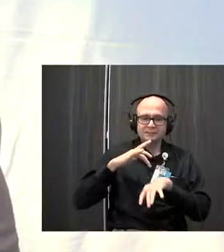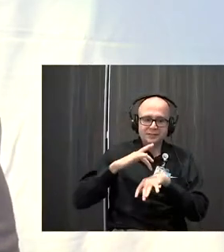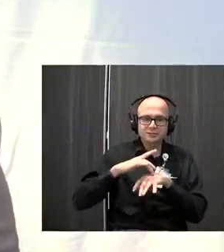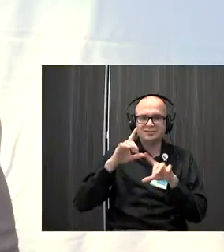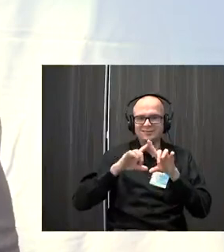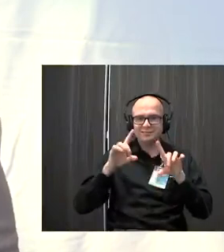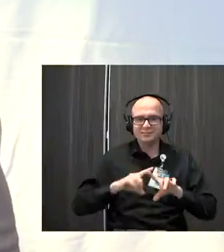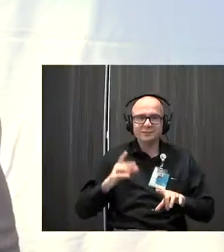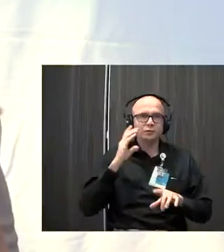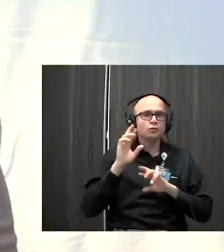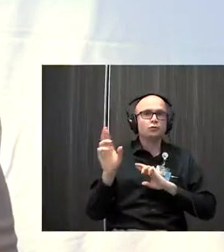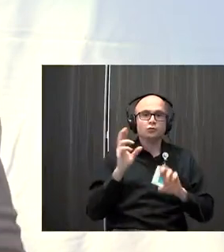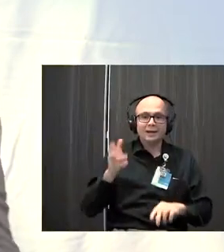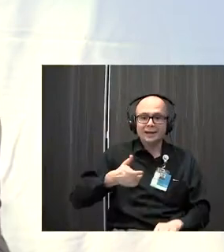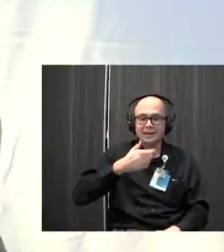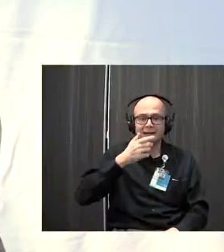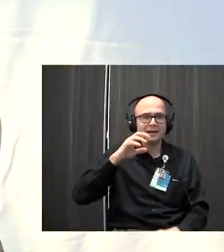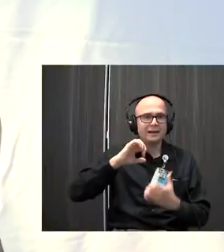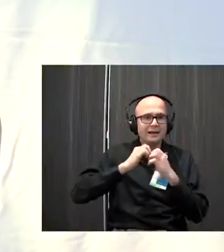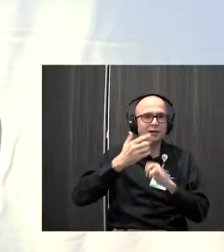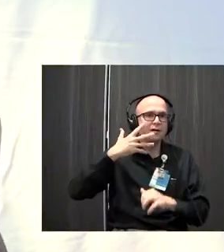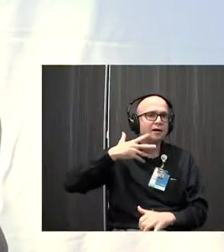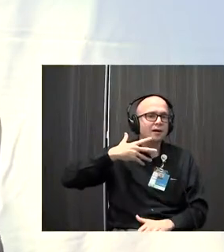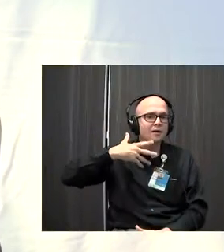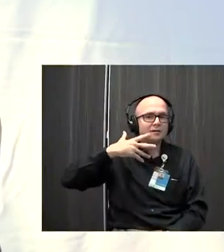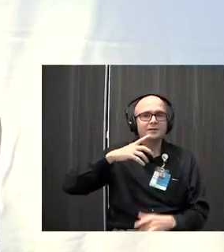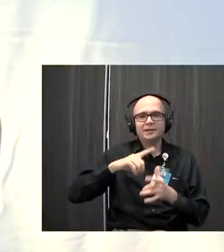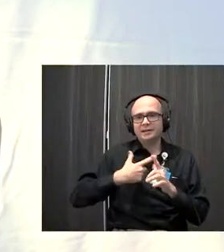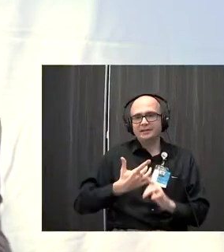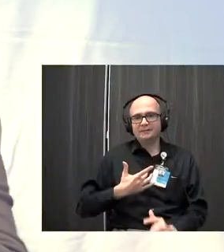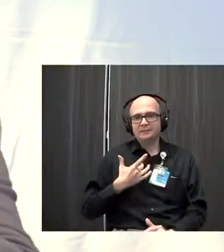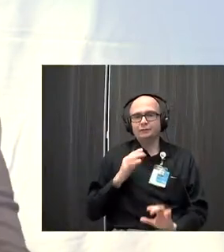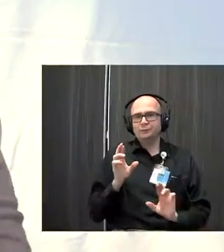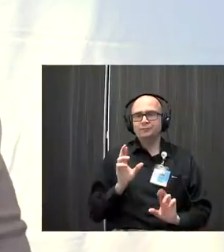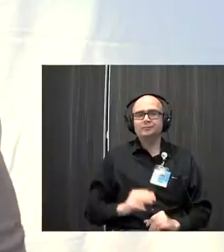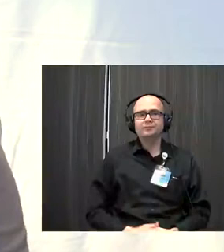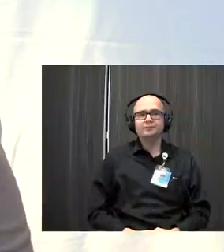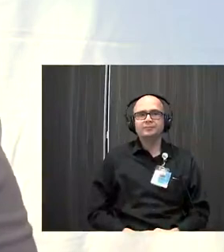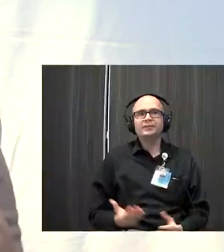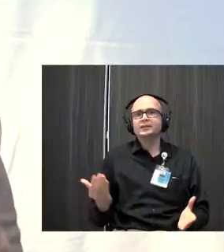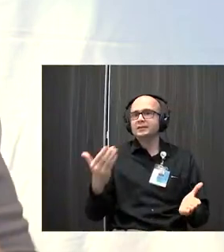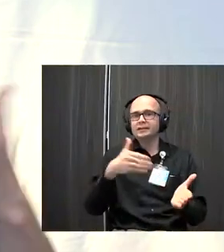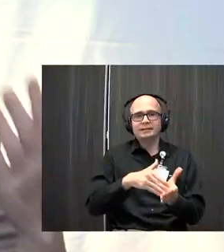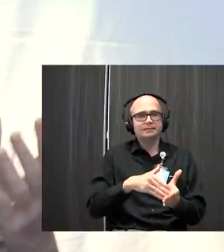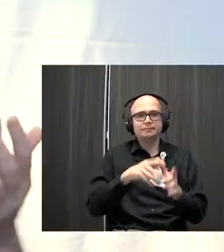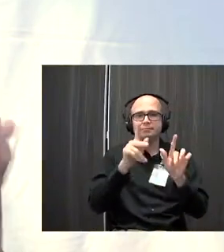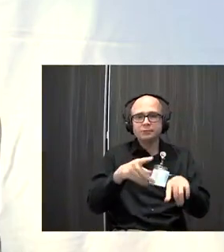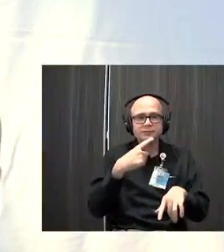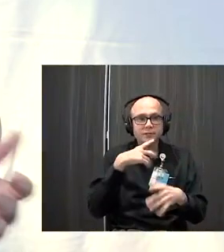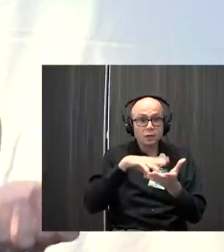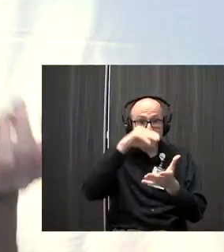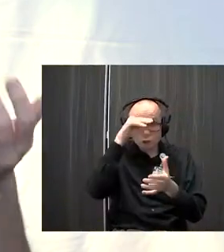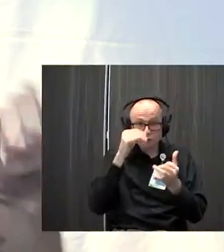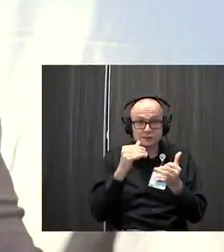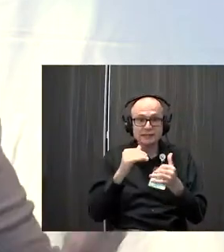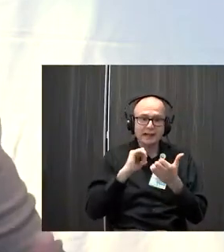it's usually. And it gets ready for the lemon by salivating and getting that kind of sensation ready. So again, it's, you know, when somebody says, what'd you learn today?